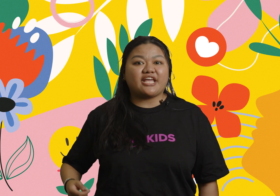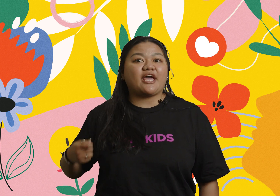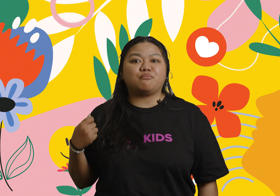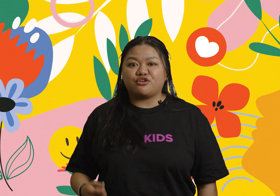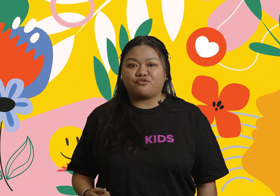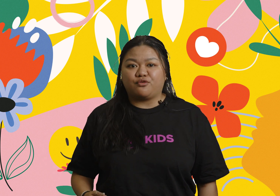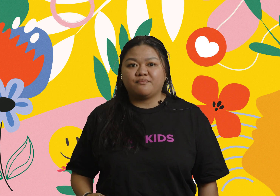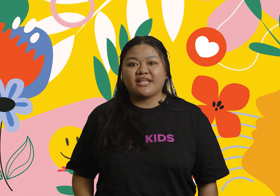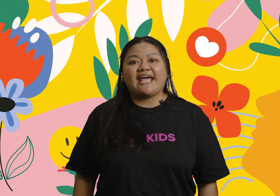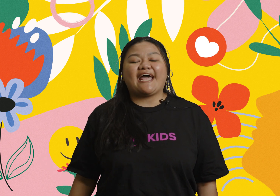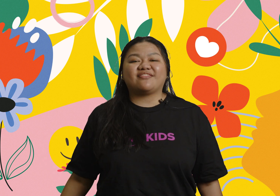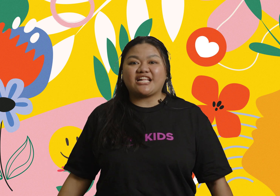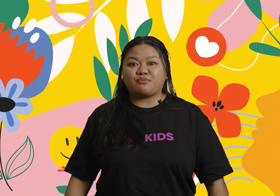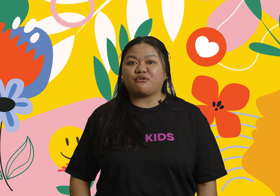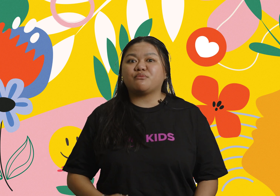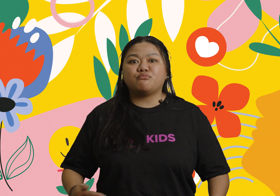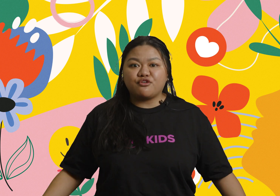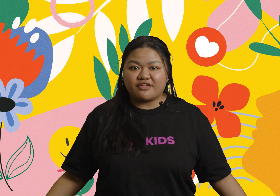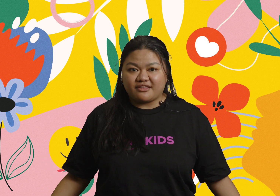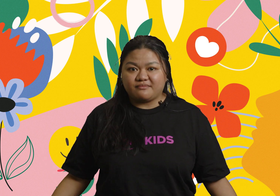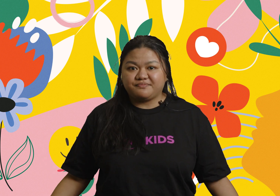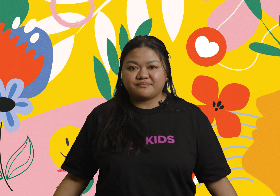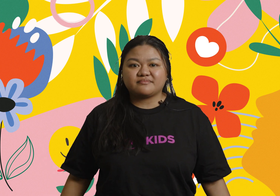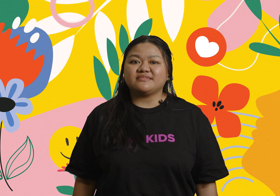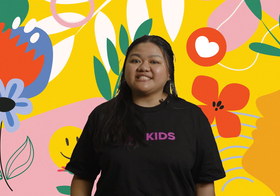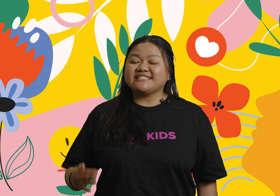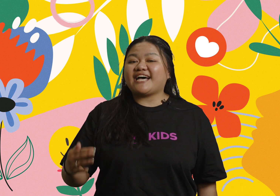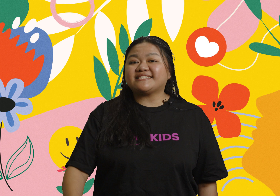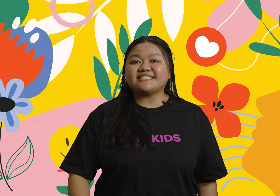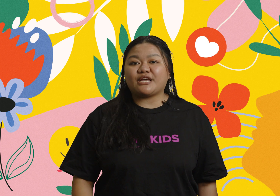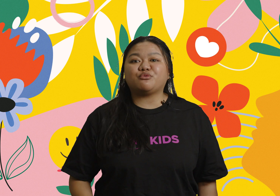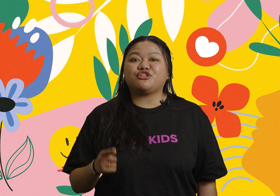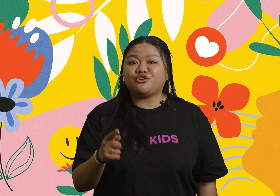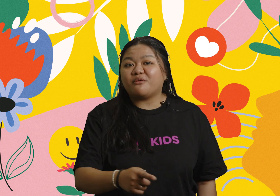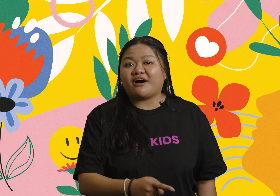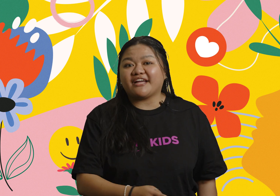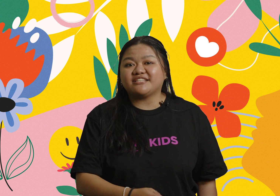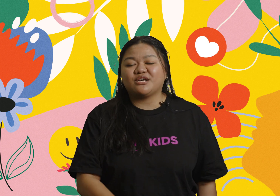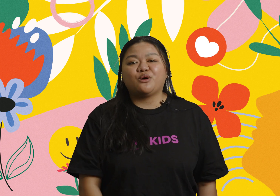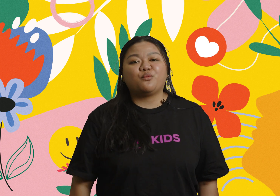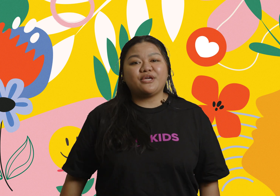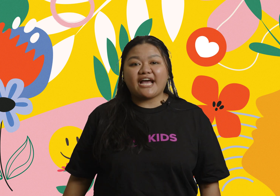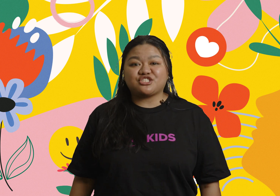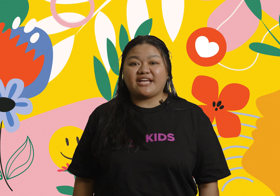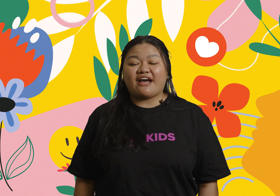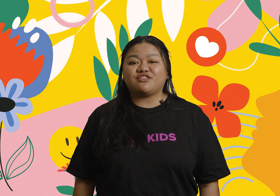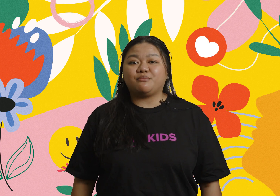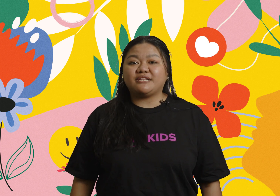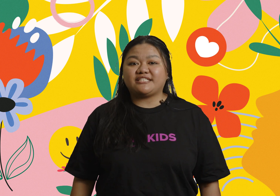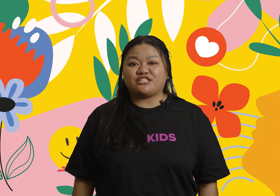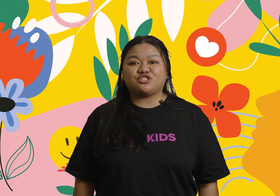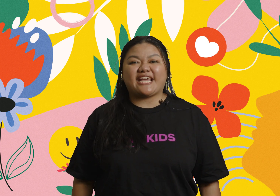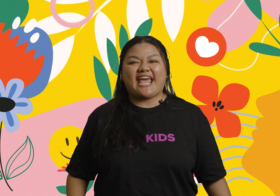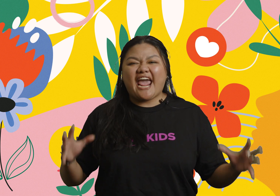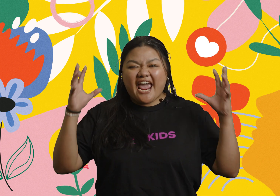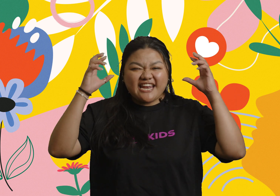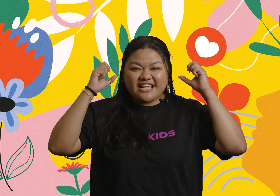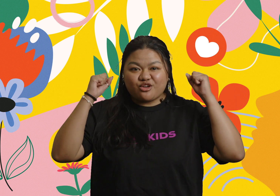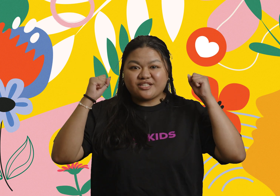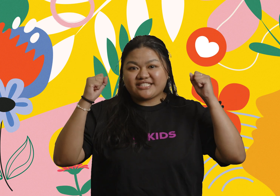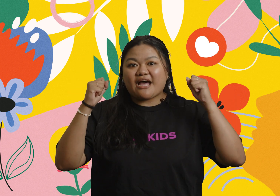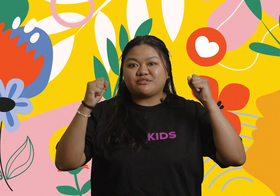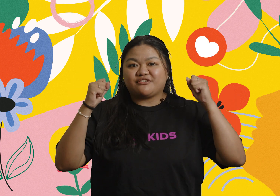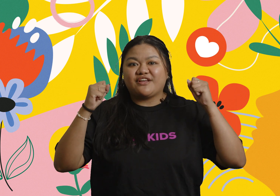them healthy and beautiful. And that's by removing them. That's the same with your mind. We actually have the ability to take